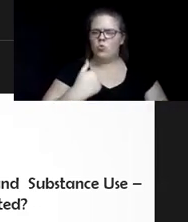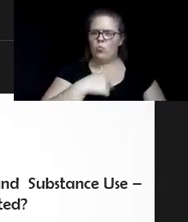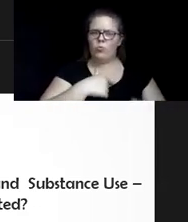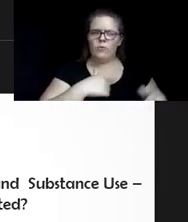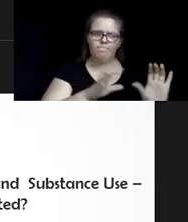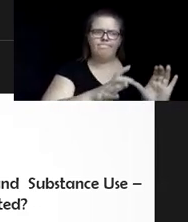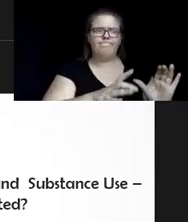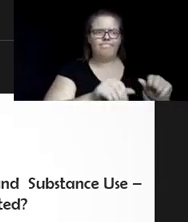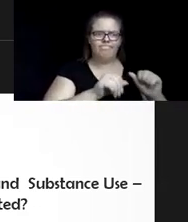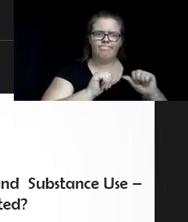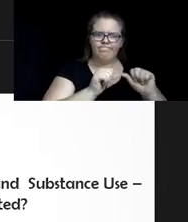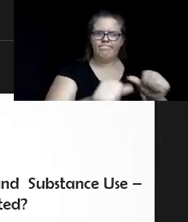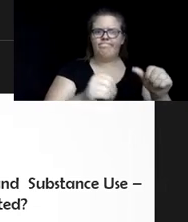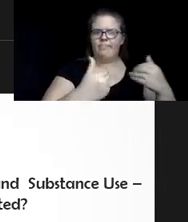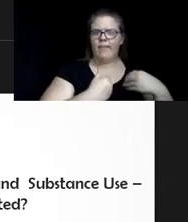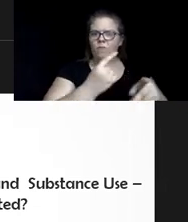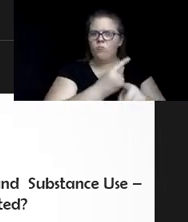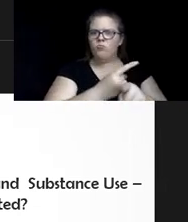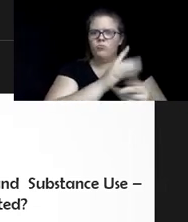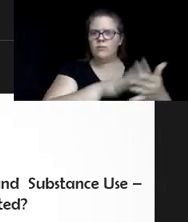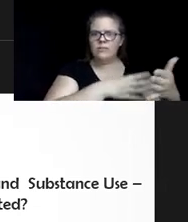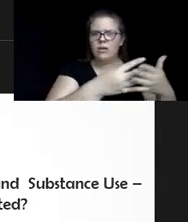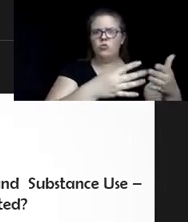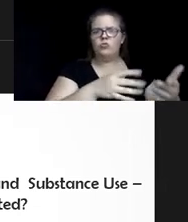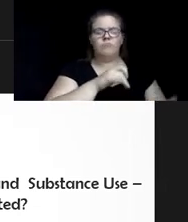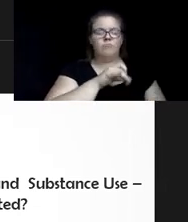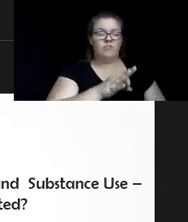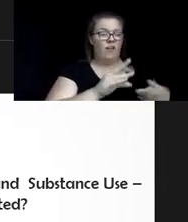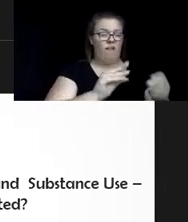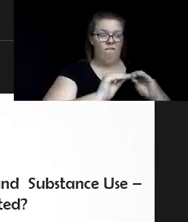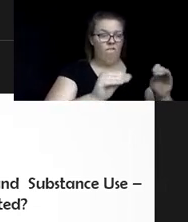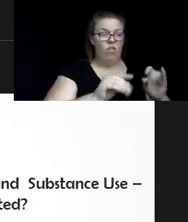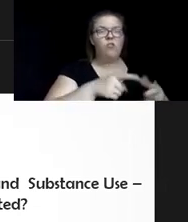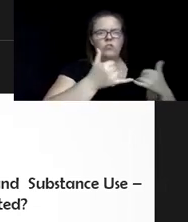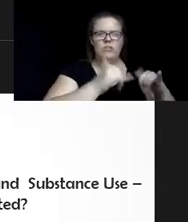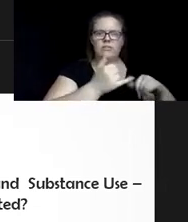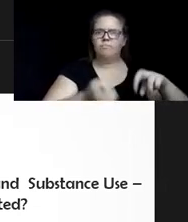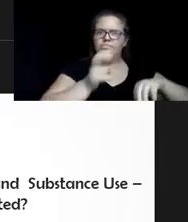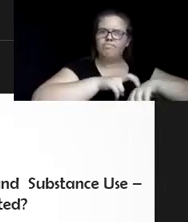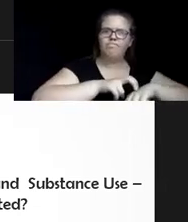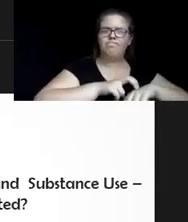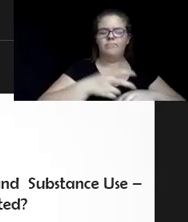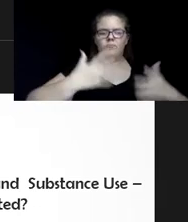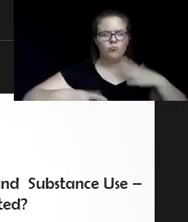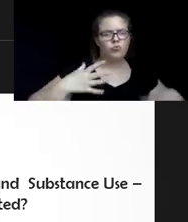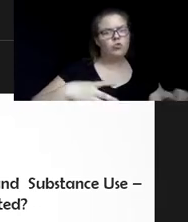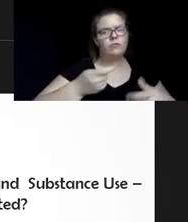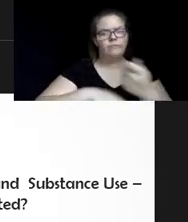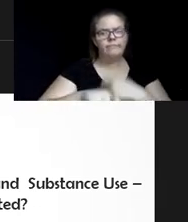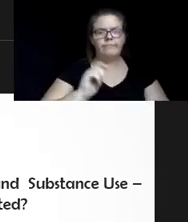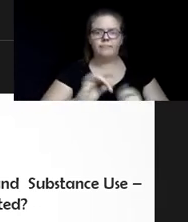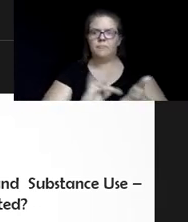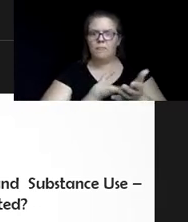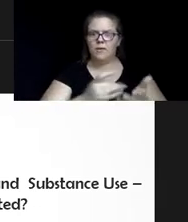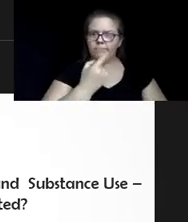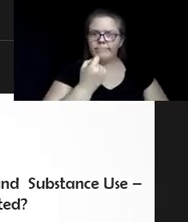how even if you didn't have anything to do that day, you should get up, get dressed, take your medication. And then we started talking about what could they do in